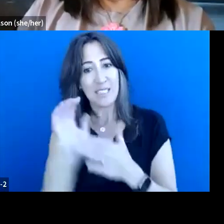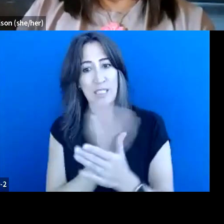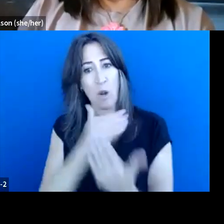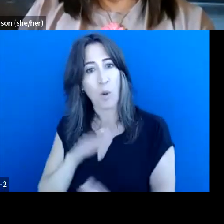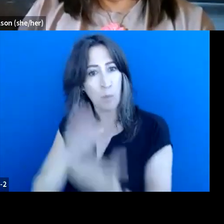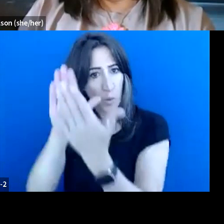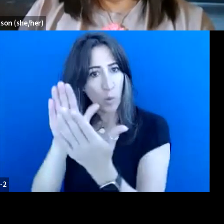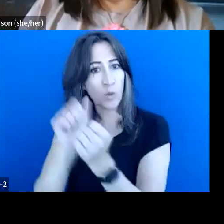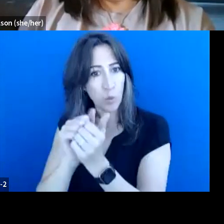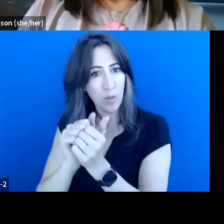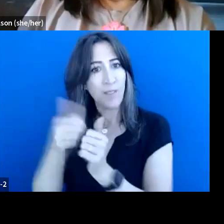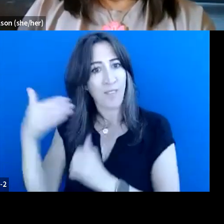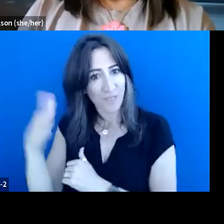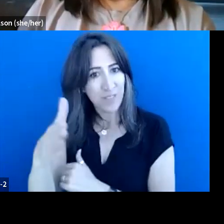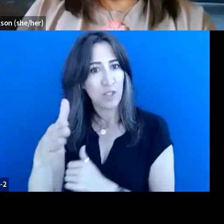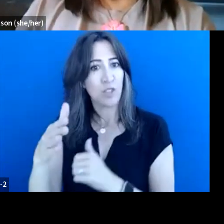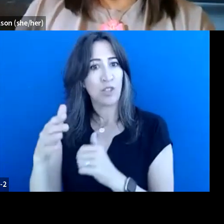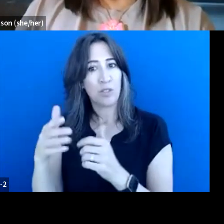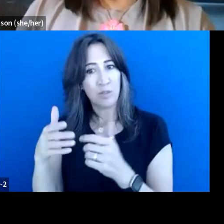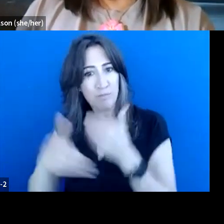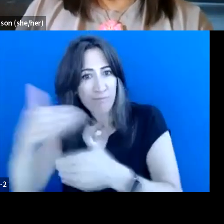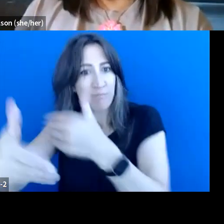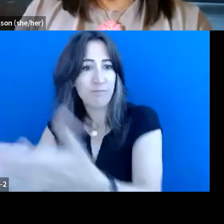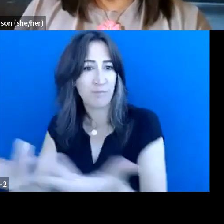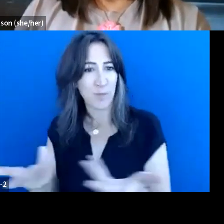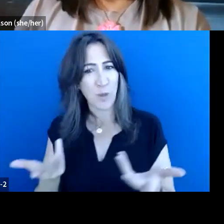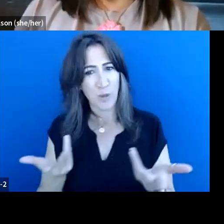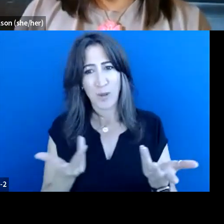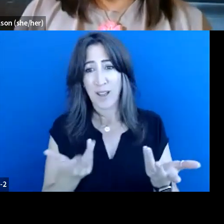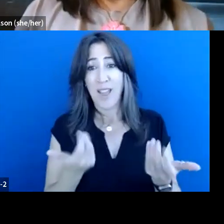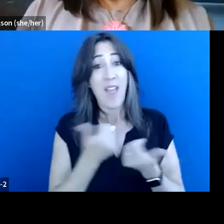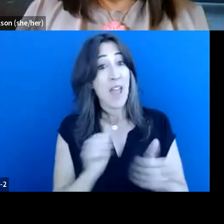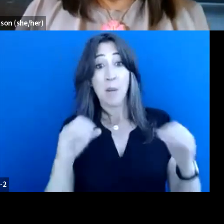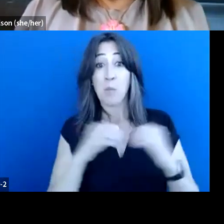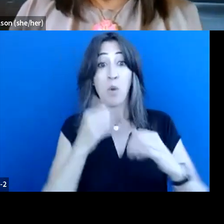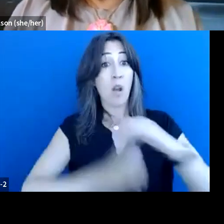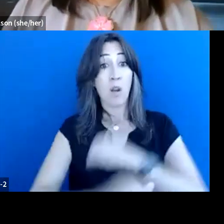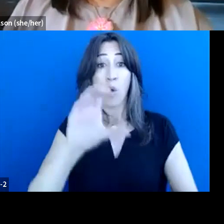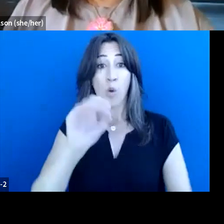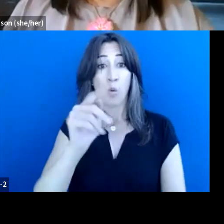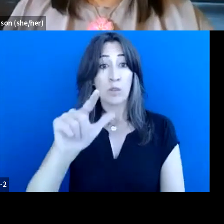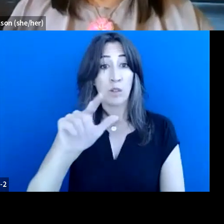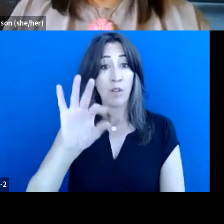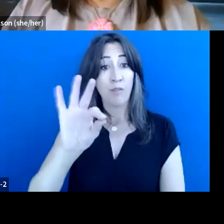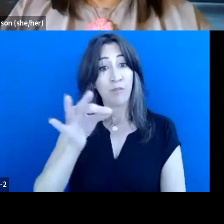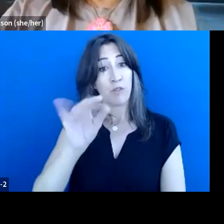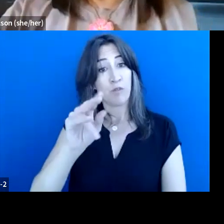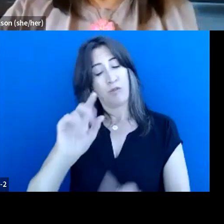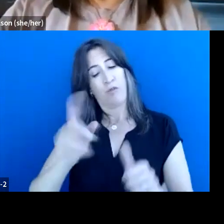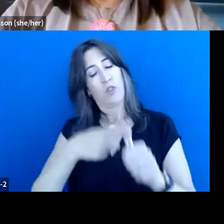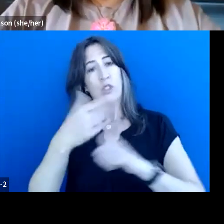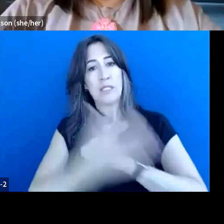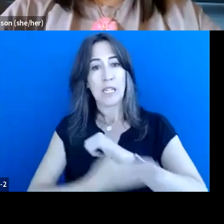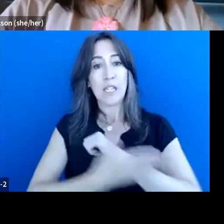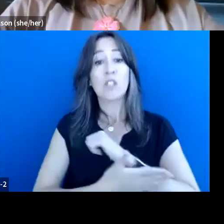it's, it's, we're figuring it out as we go along. It's no longer under coastal first nations. It's an entity of its own. Our job was to sort of get it